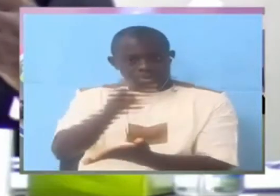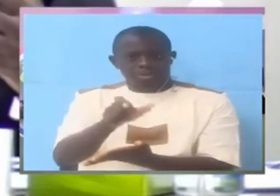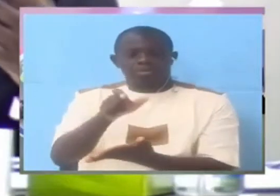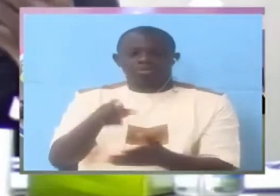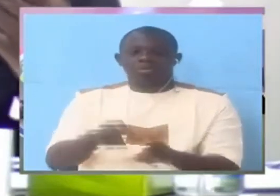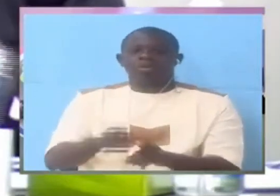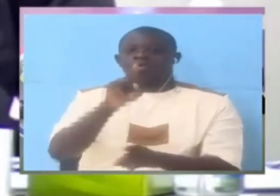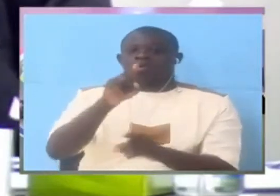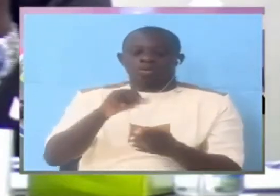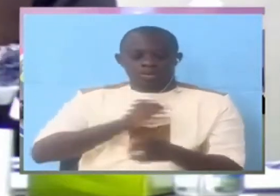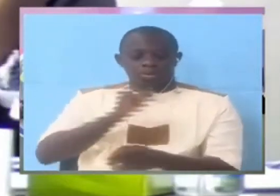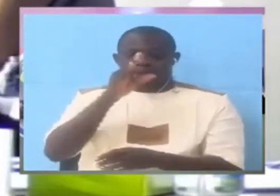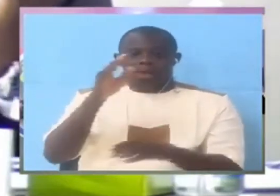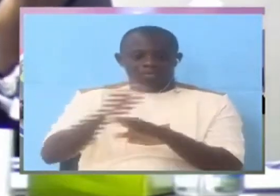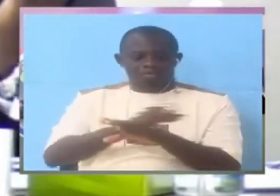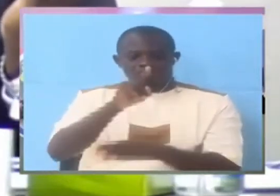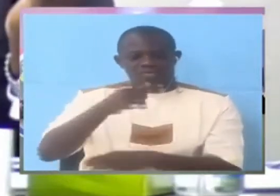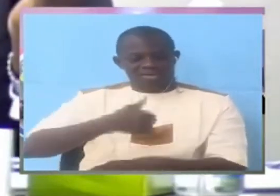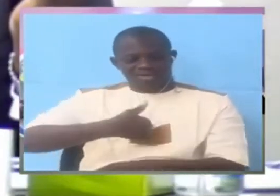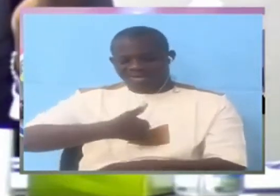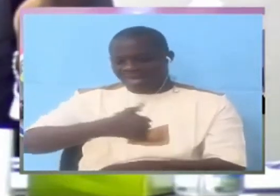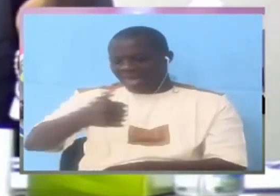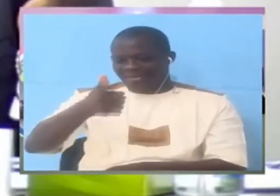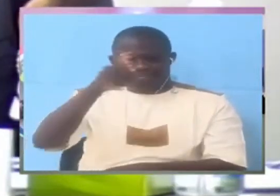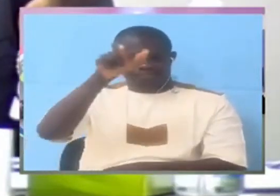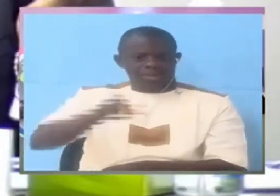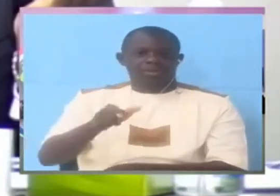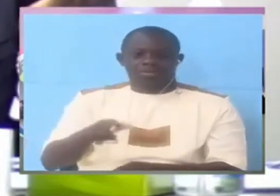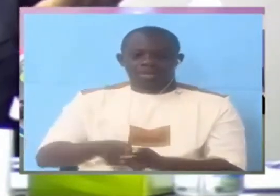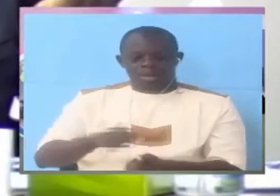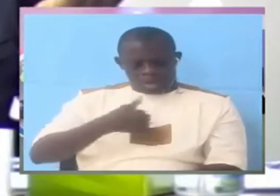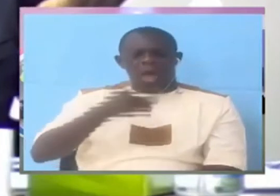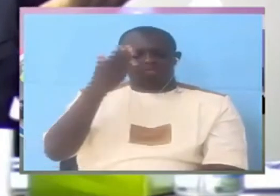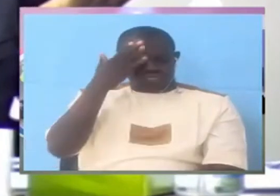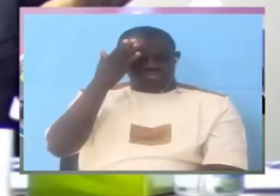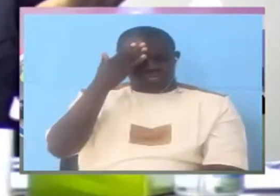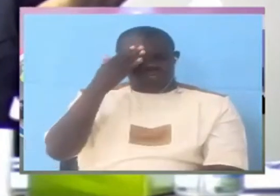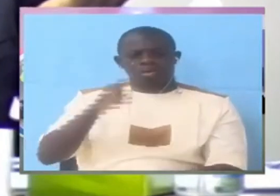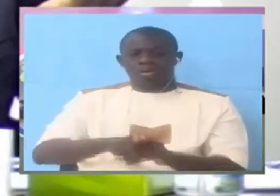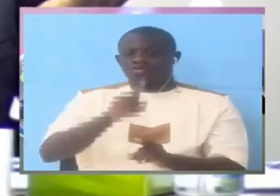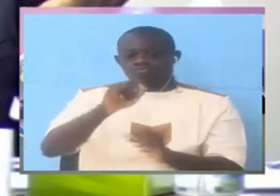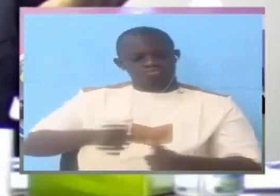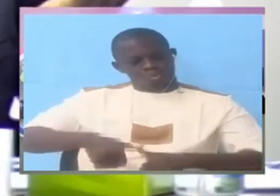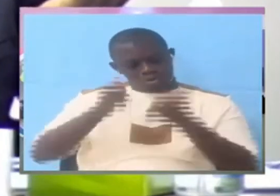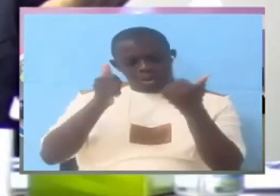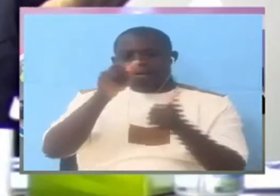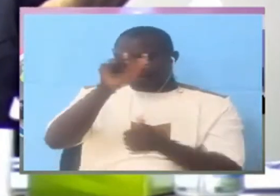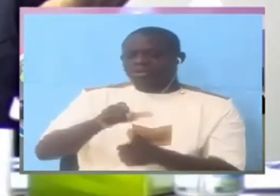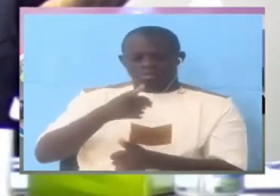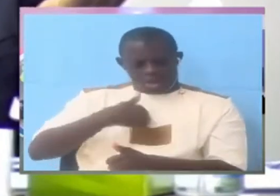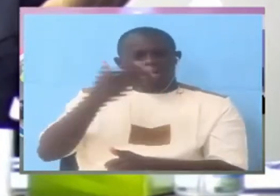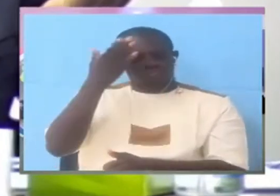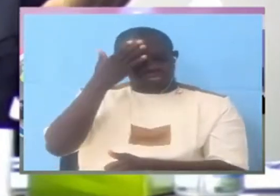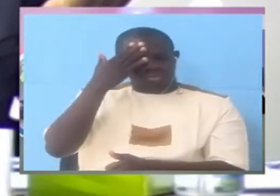You, you say you are a kind person. I know that. You are a good person. I know that. No, no, no,